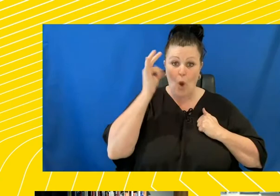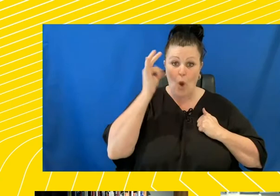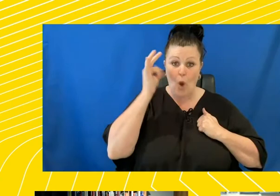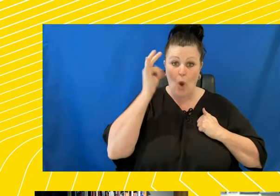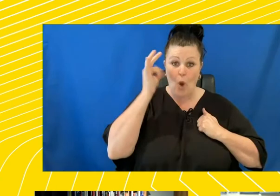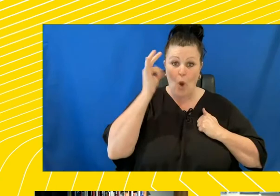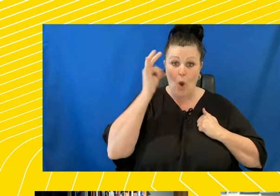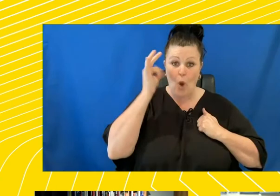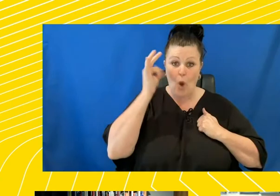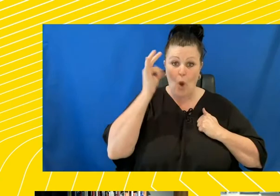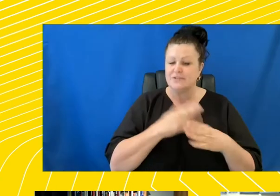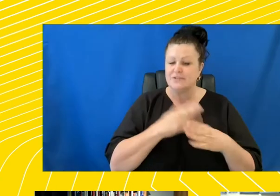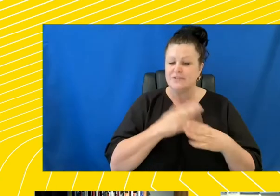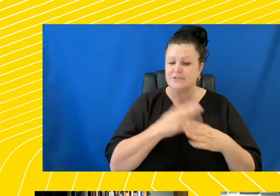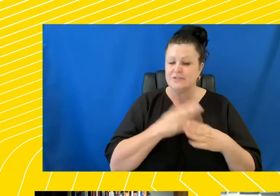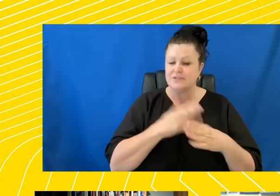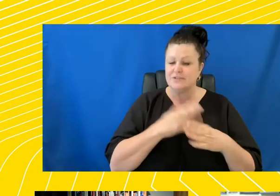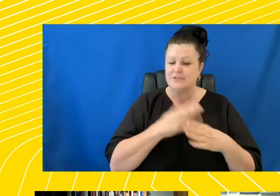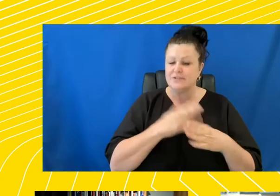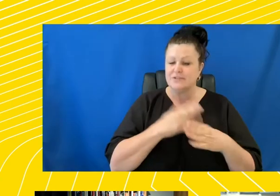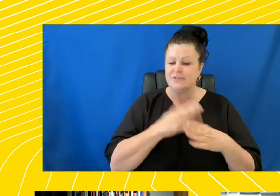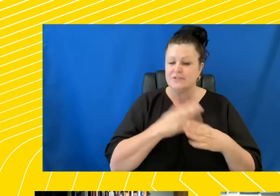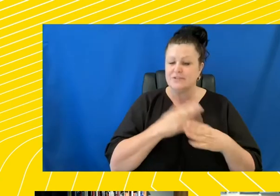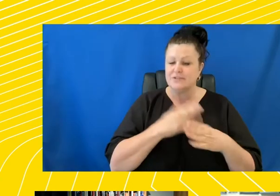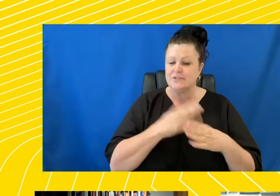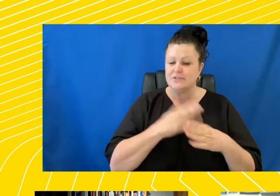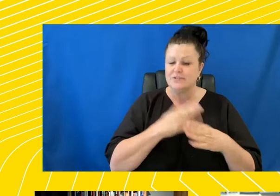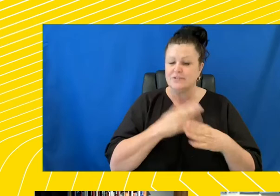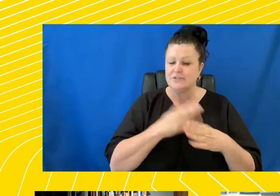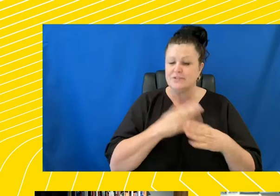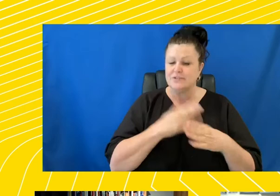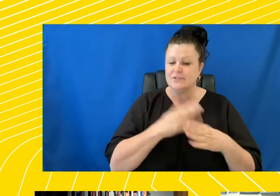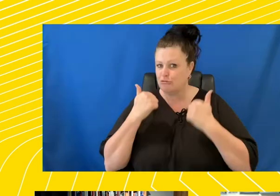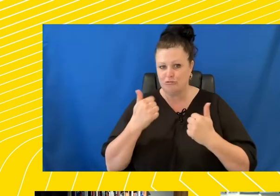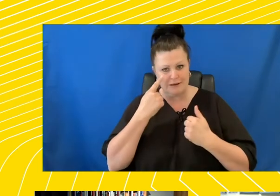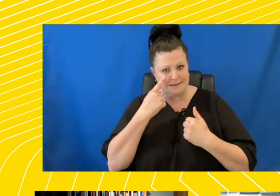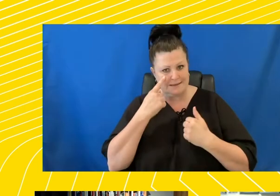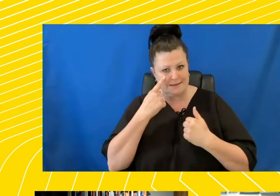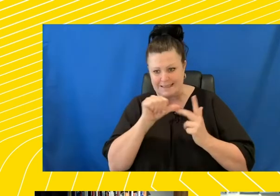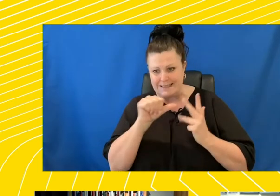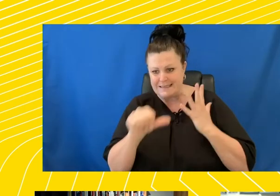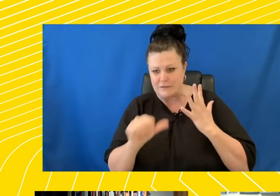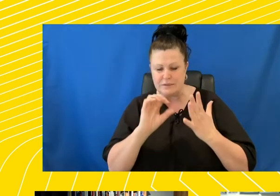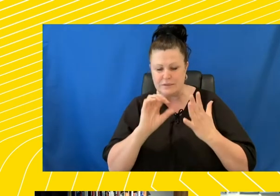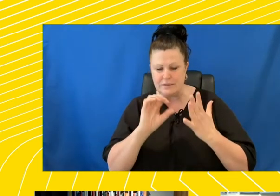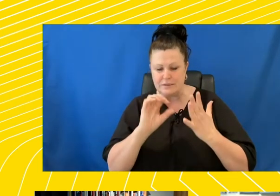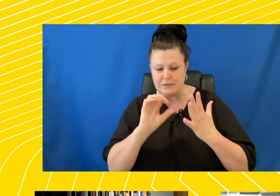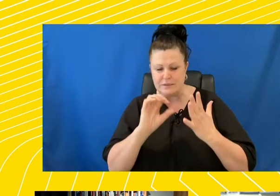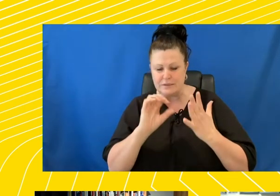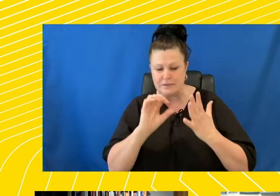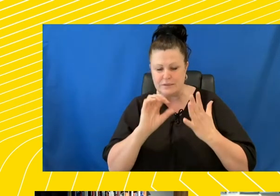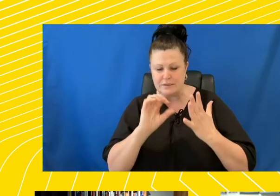So thank you. was really exciting and it's really great to see this series come online. So thanks very much, Jackie.